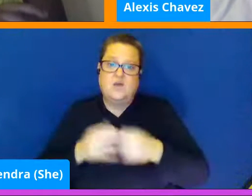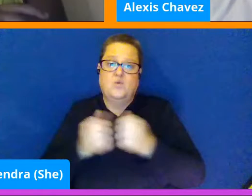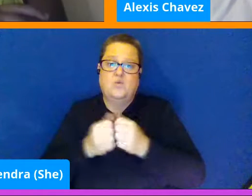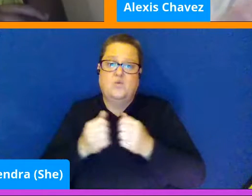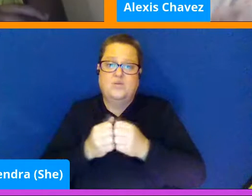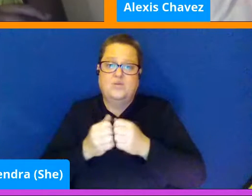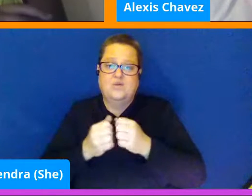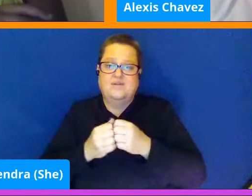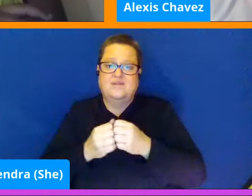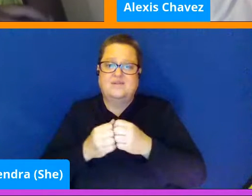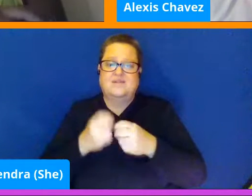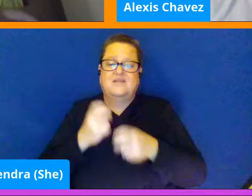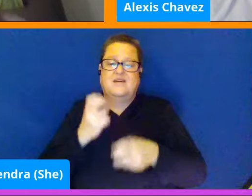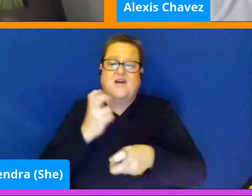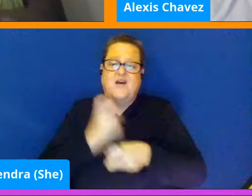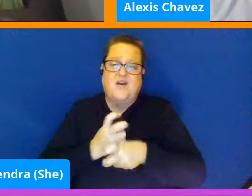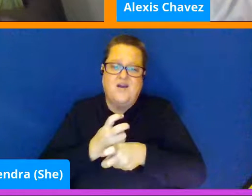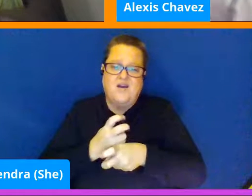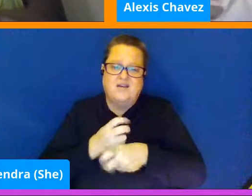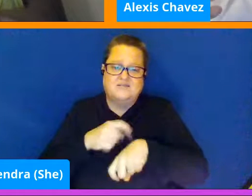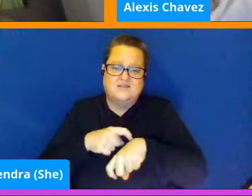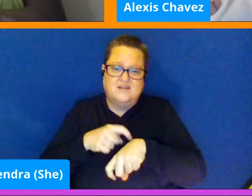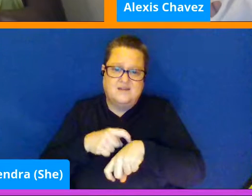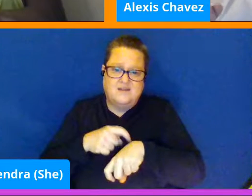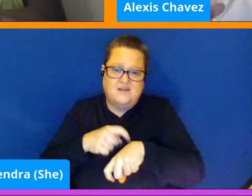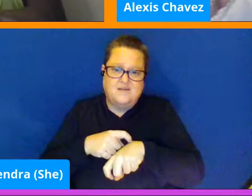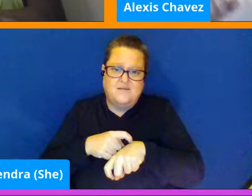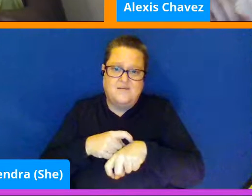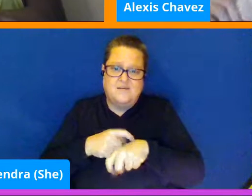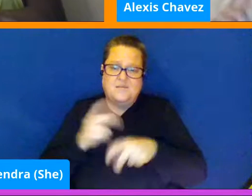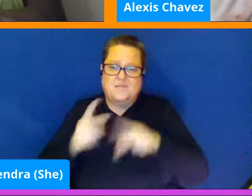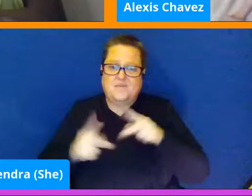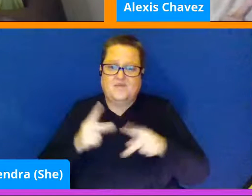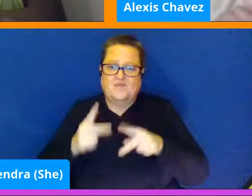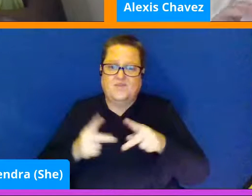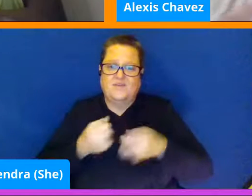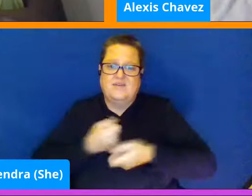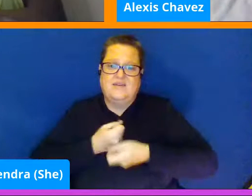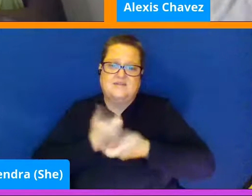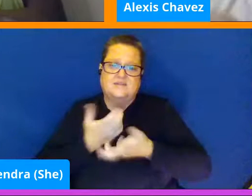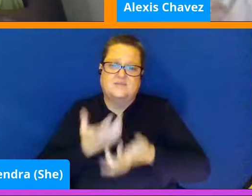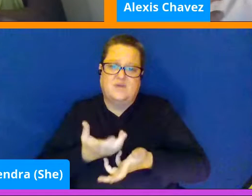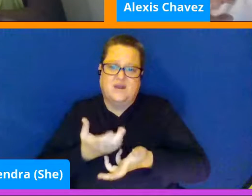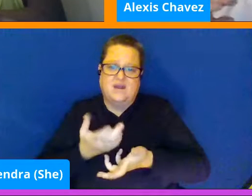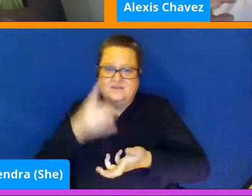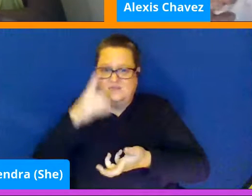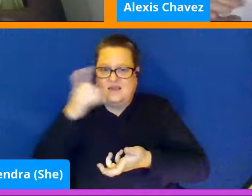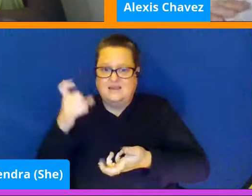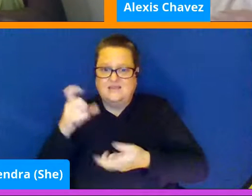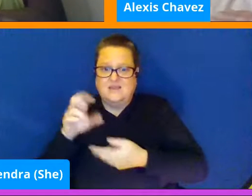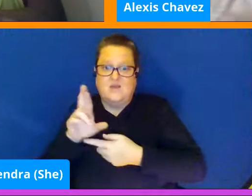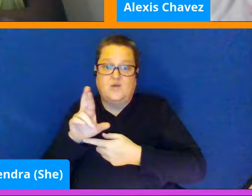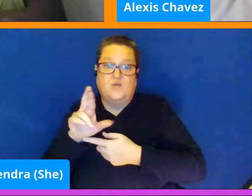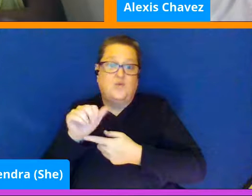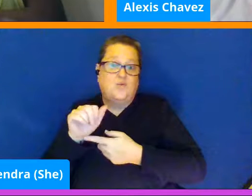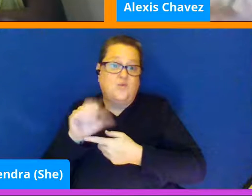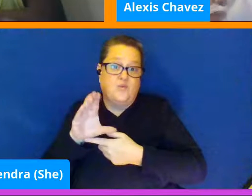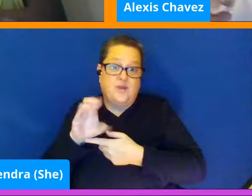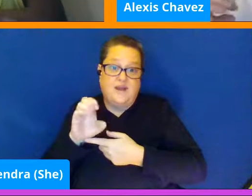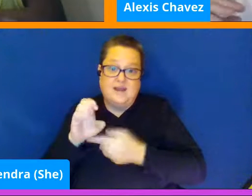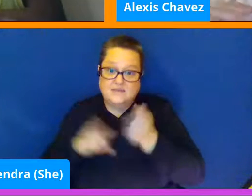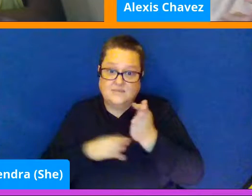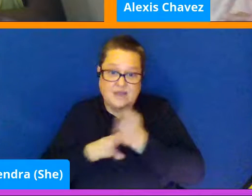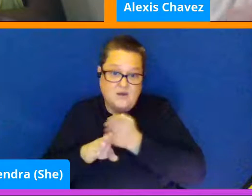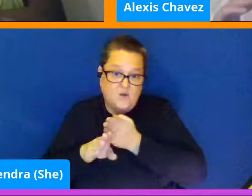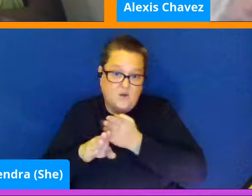And I know that similarly people have expressed it because of their racial minority, their sexuality,